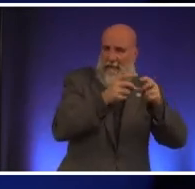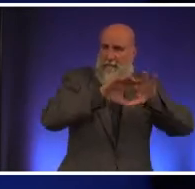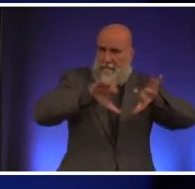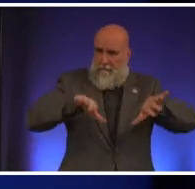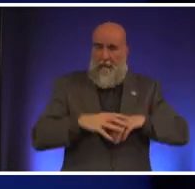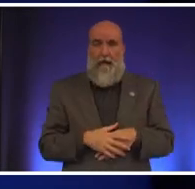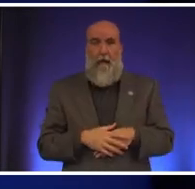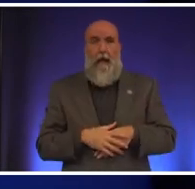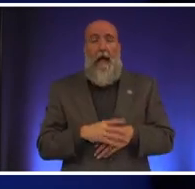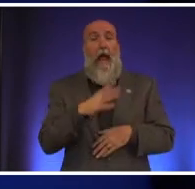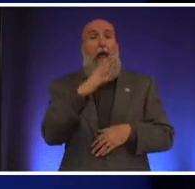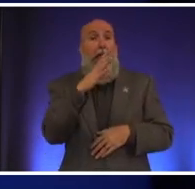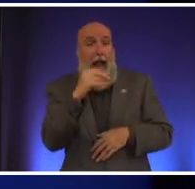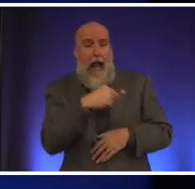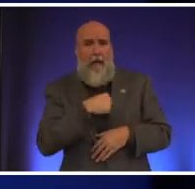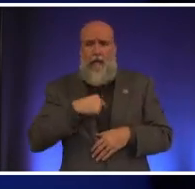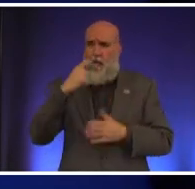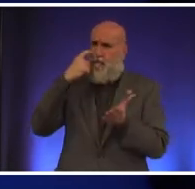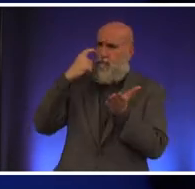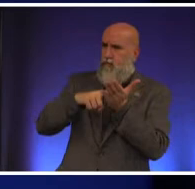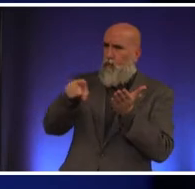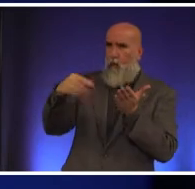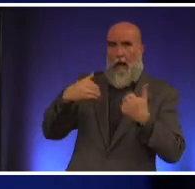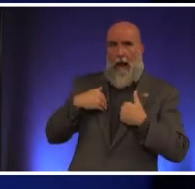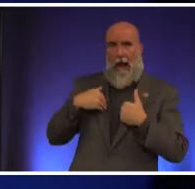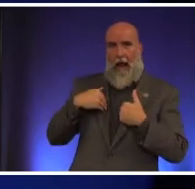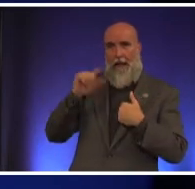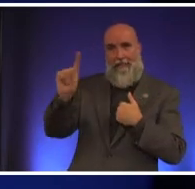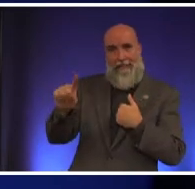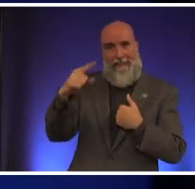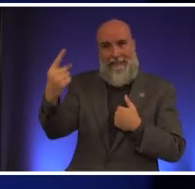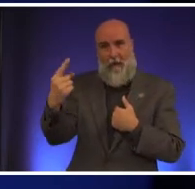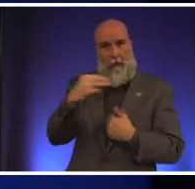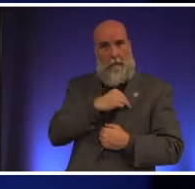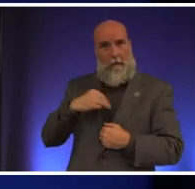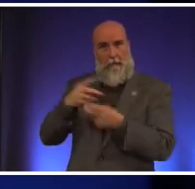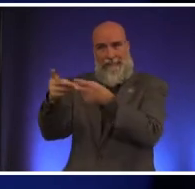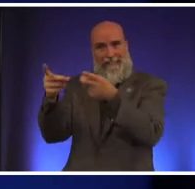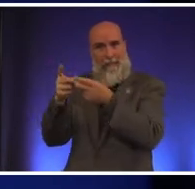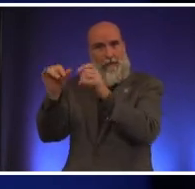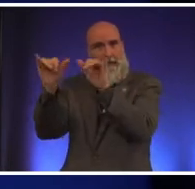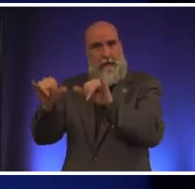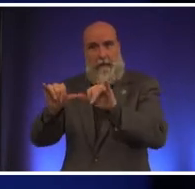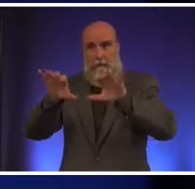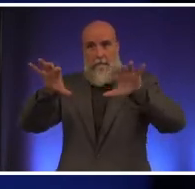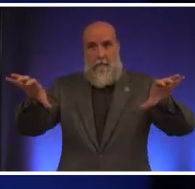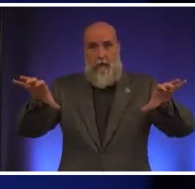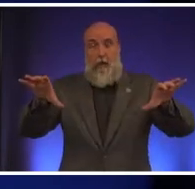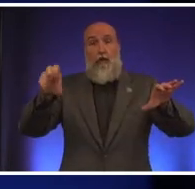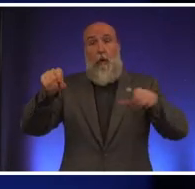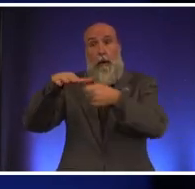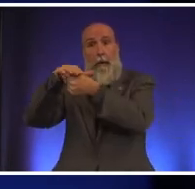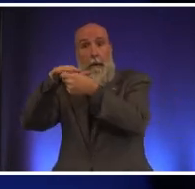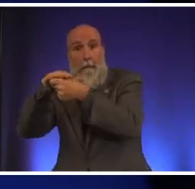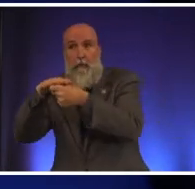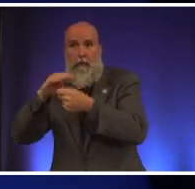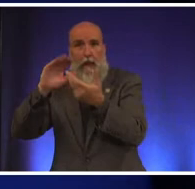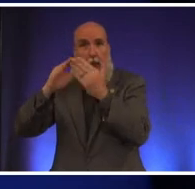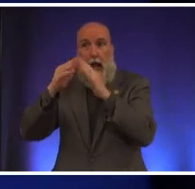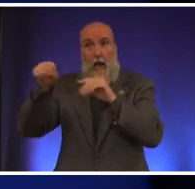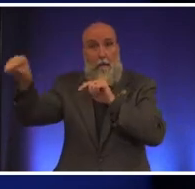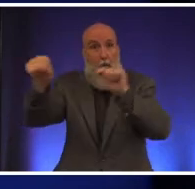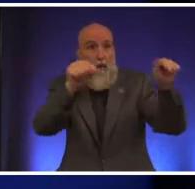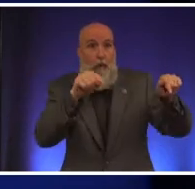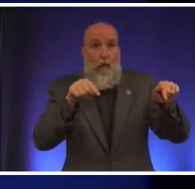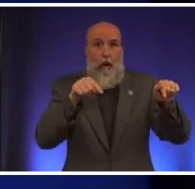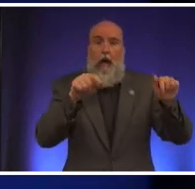a recognition that we have a single member district system that was created so that neighborhoods and communities of interest